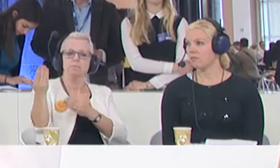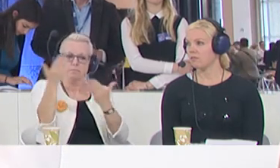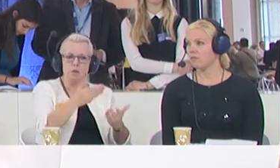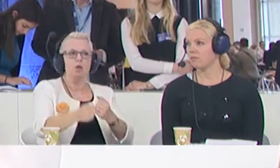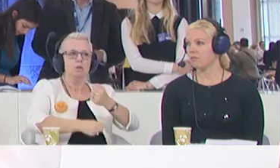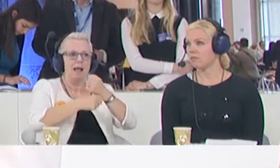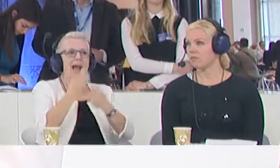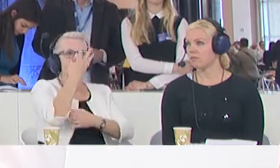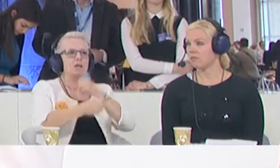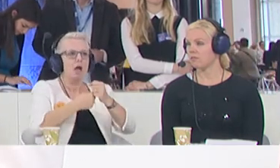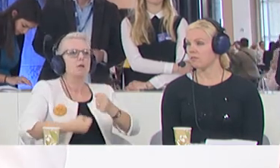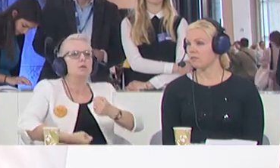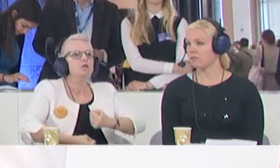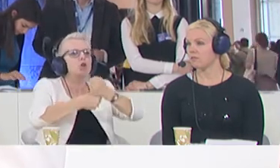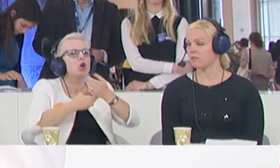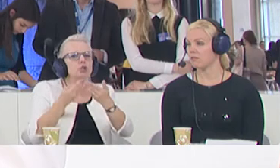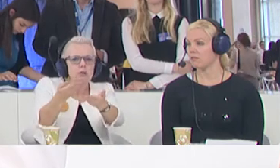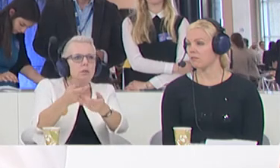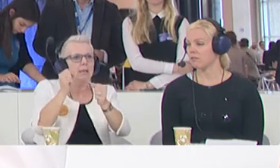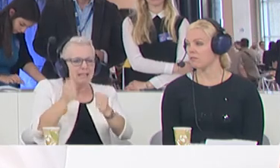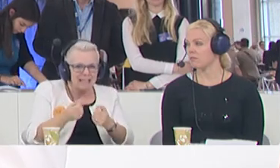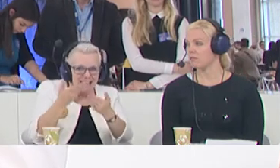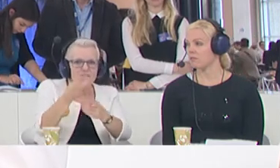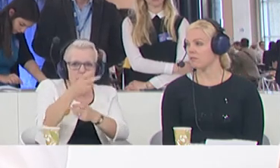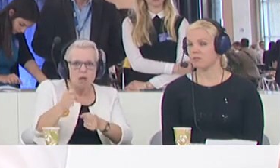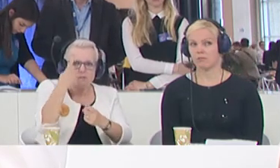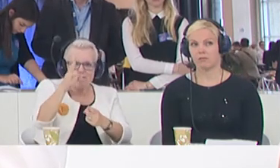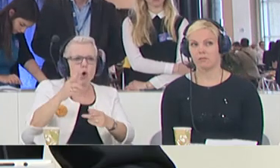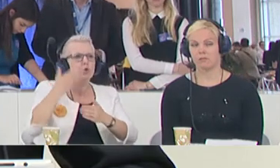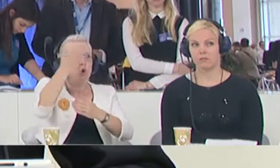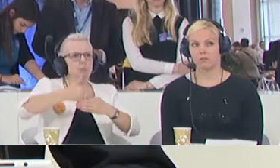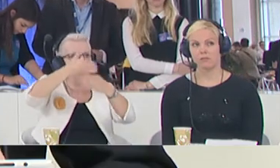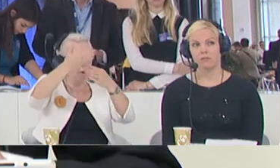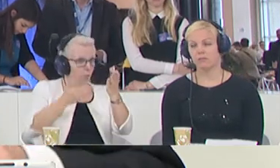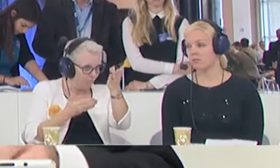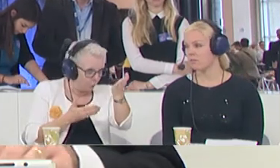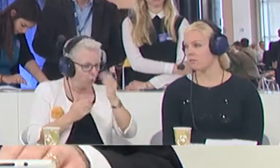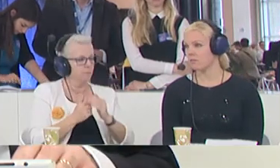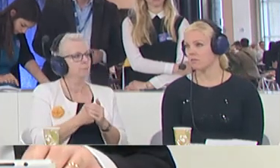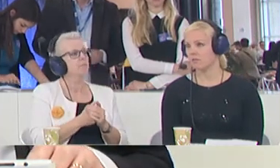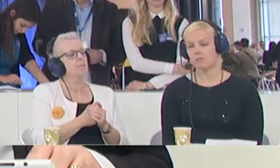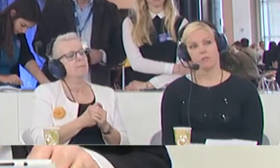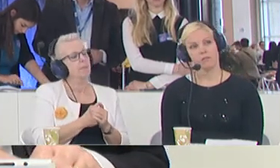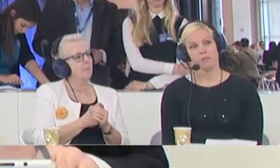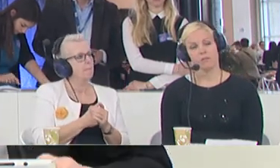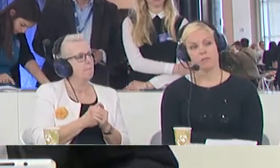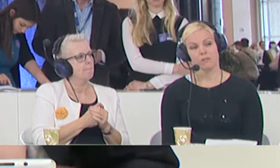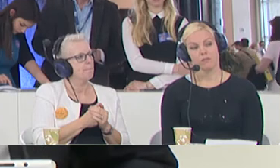the first few years, that gives them a chance for a viable future. Okay, Helga, final opportunity here.